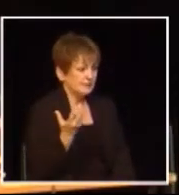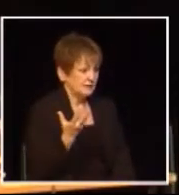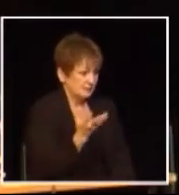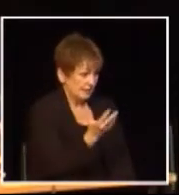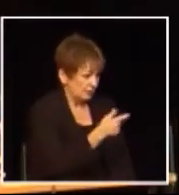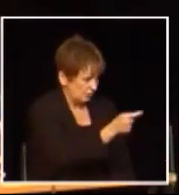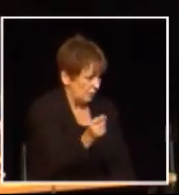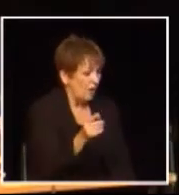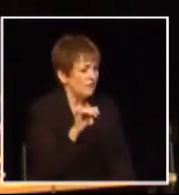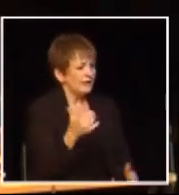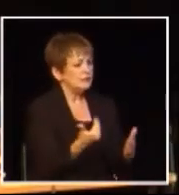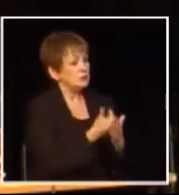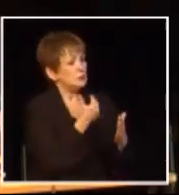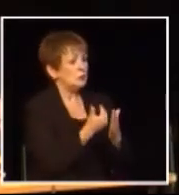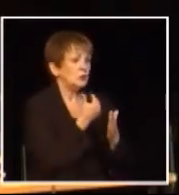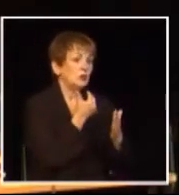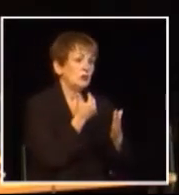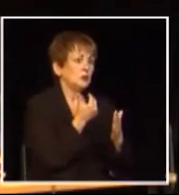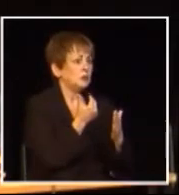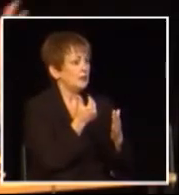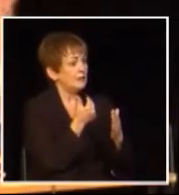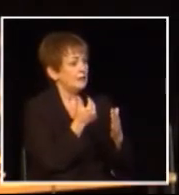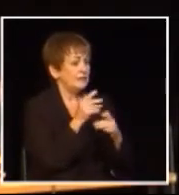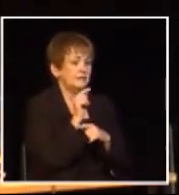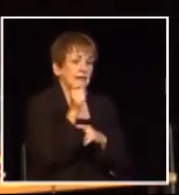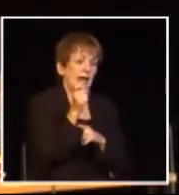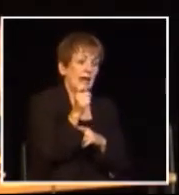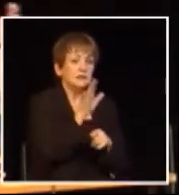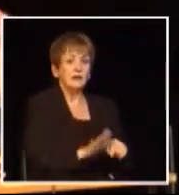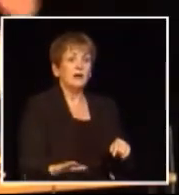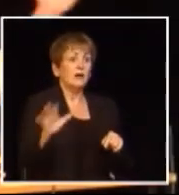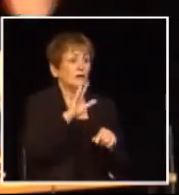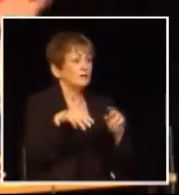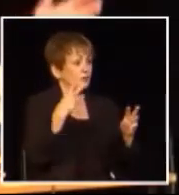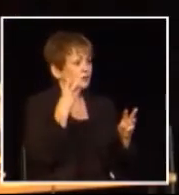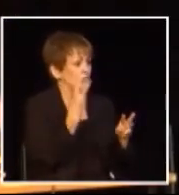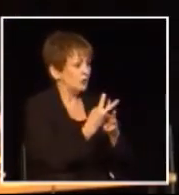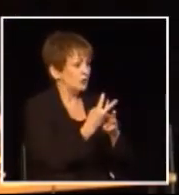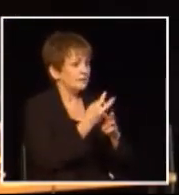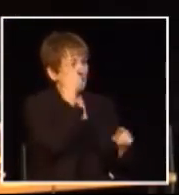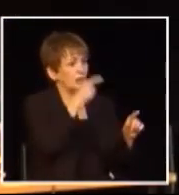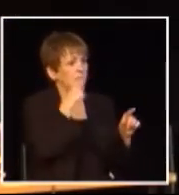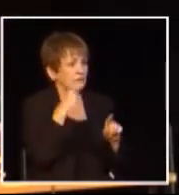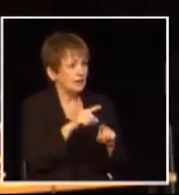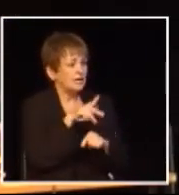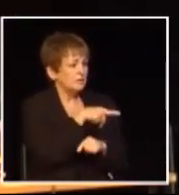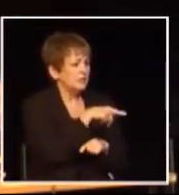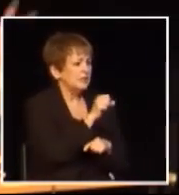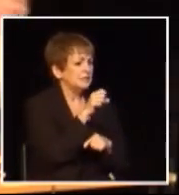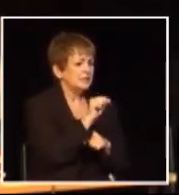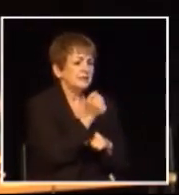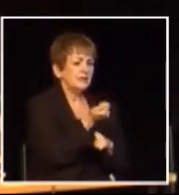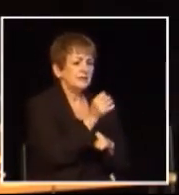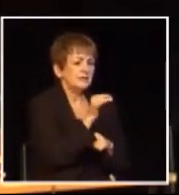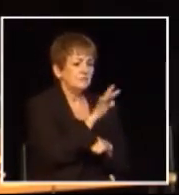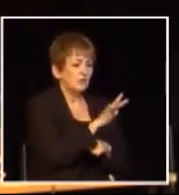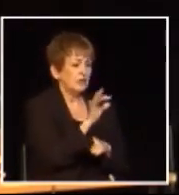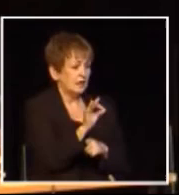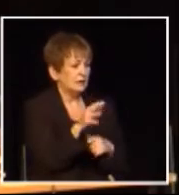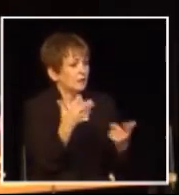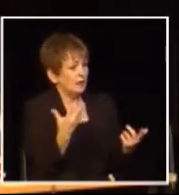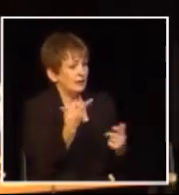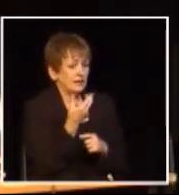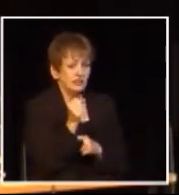time the HST they tell you is a new progressive tax that all the people in the world are going for we had the PST in